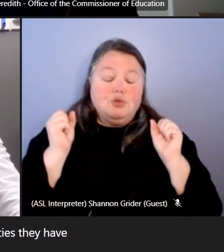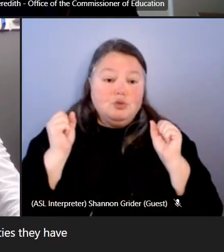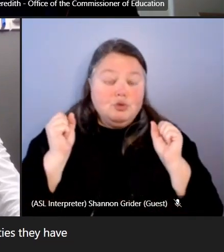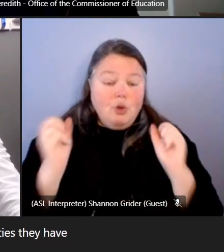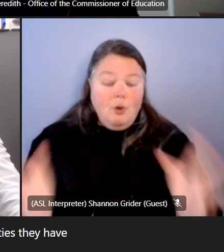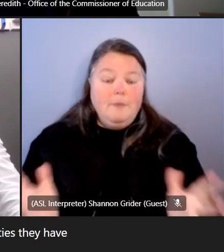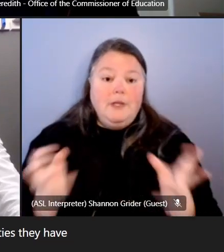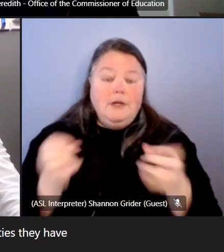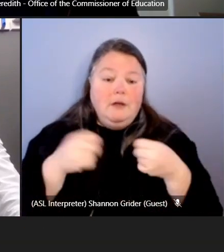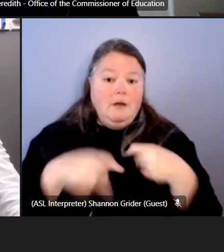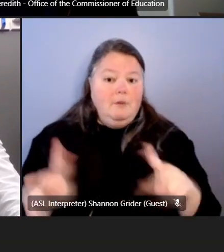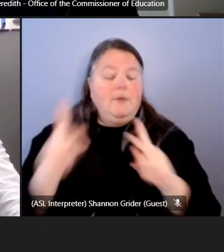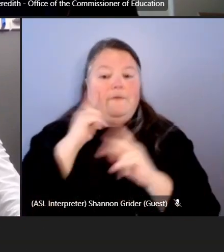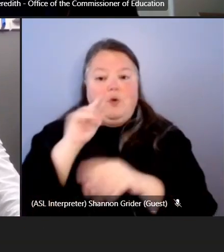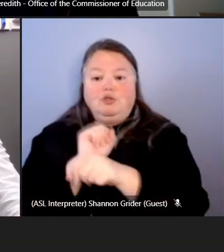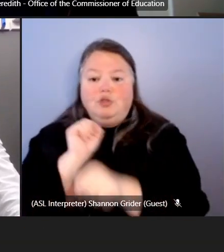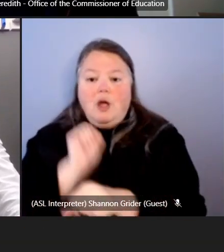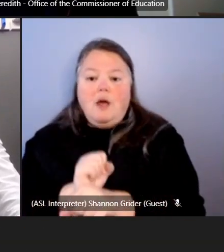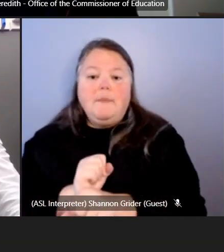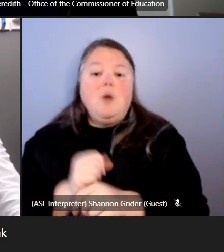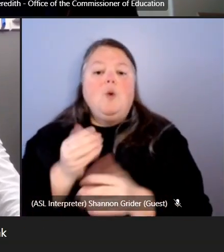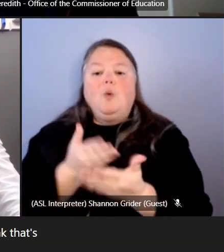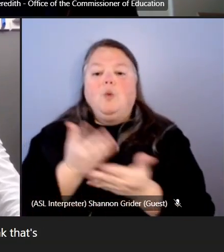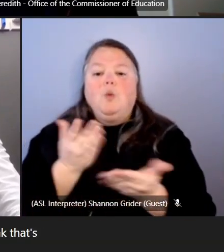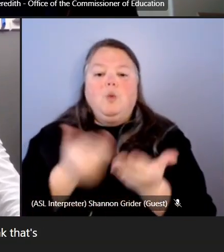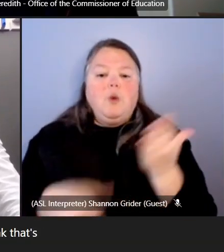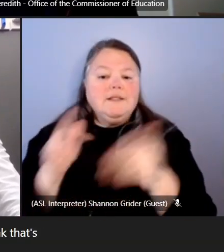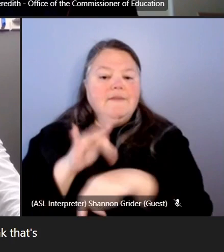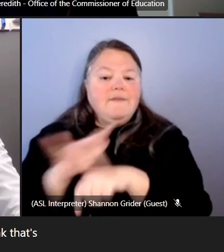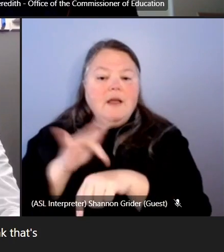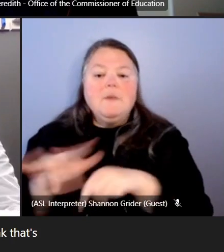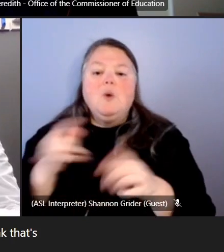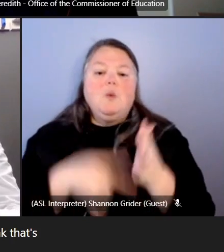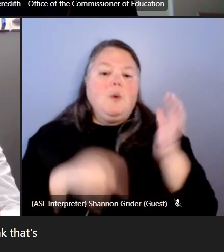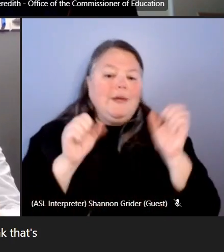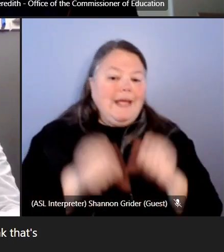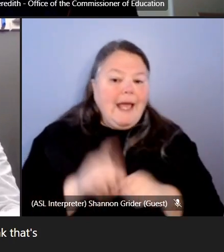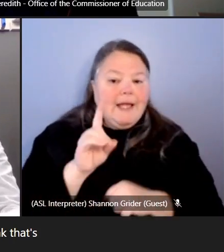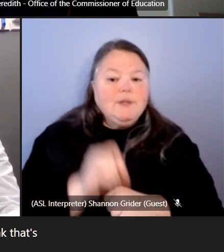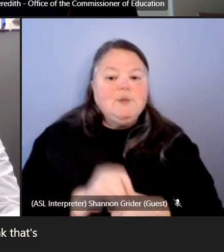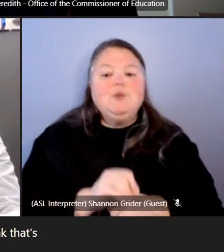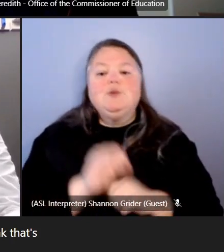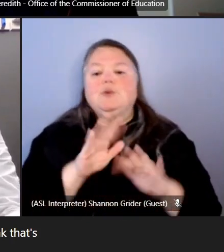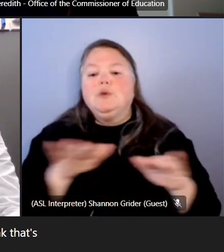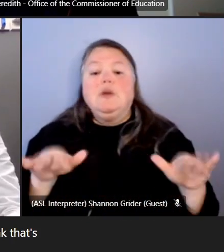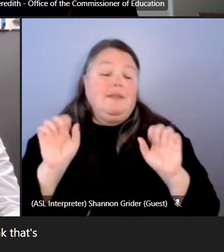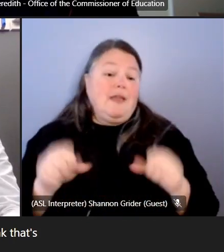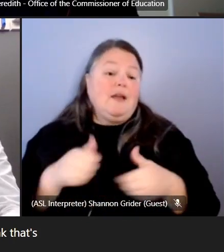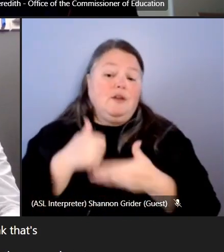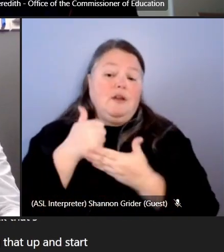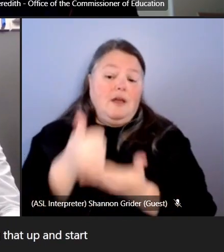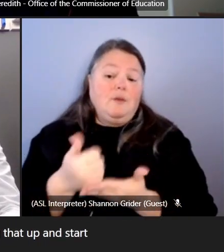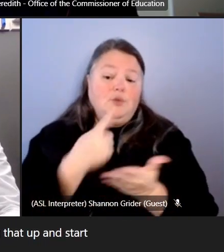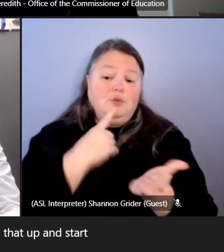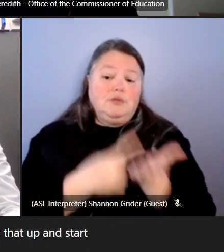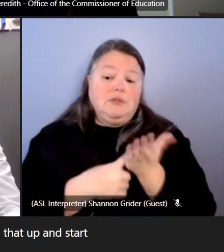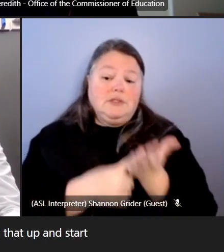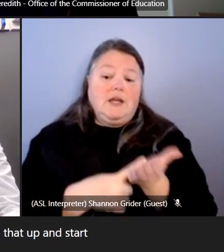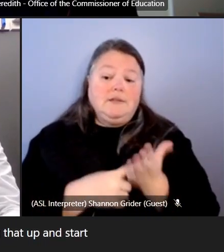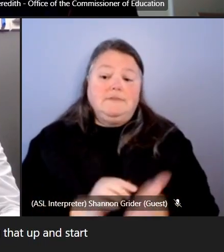job what's out there what we can do and i think that's something that might help to kind of bring that up and start talking about that